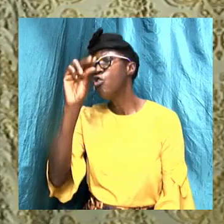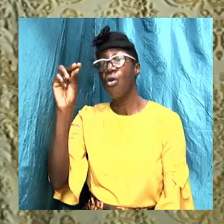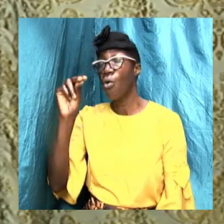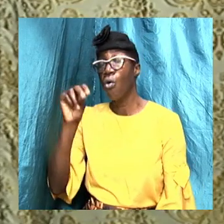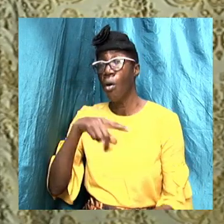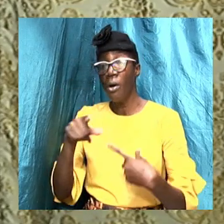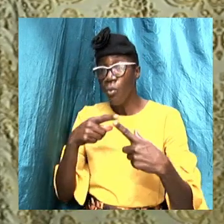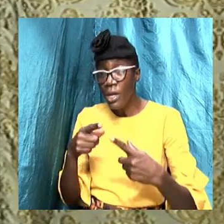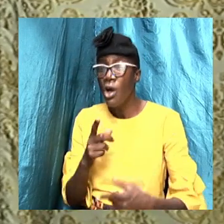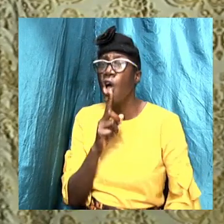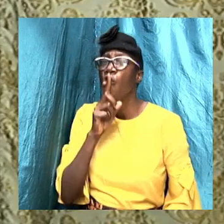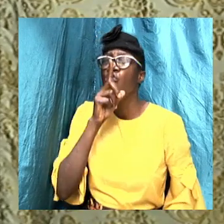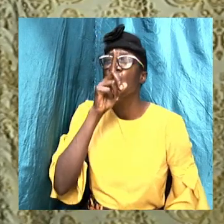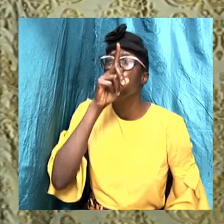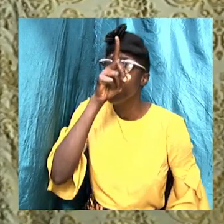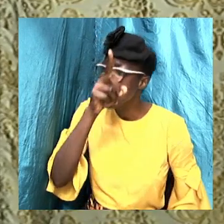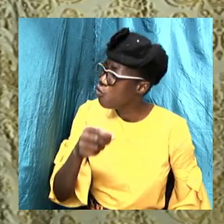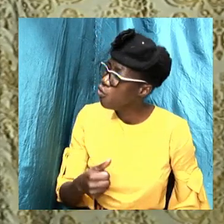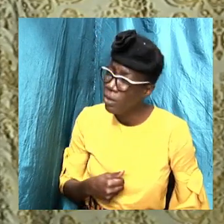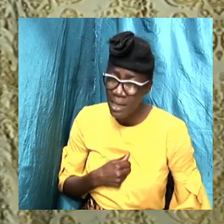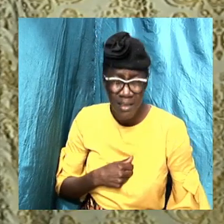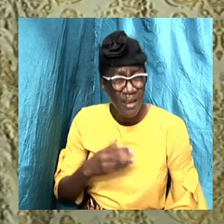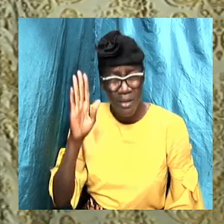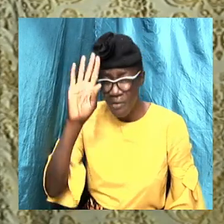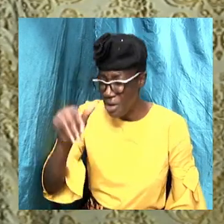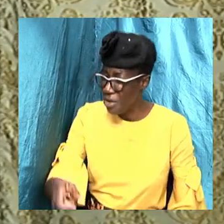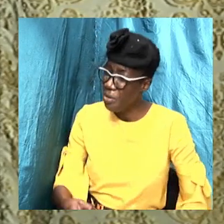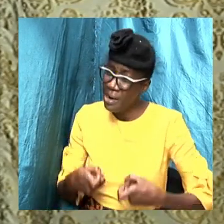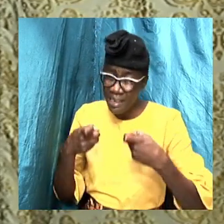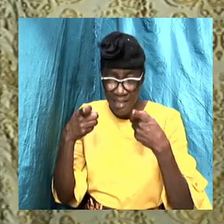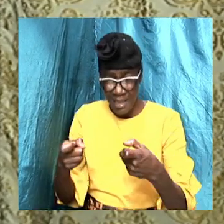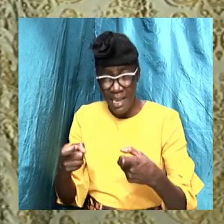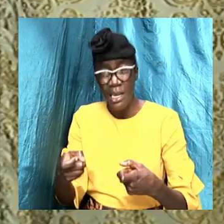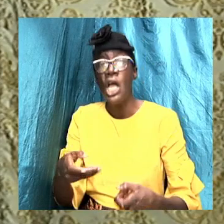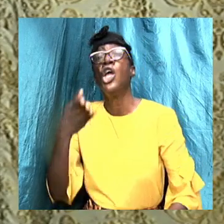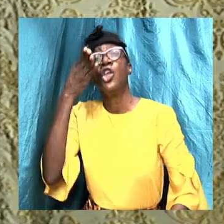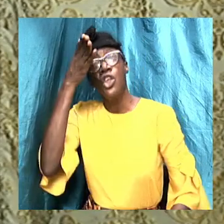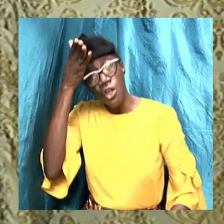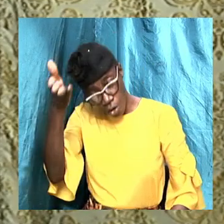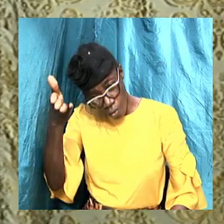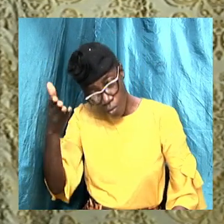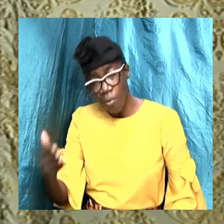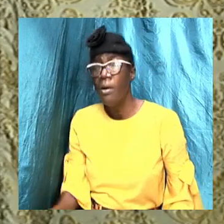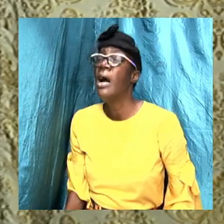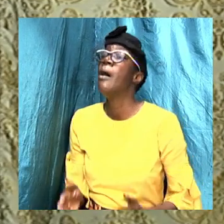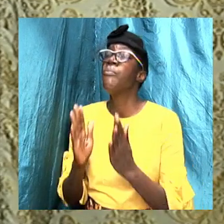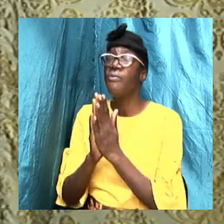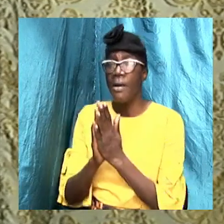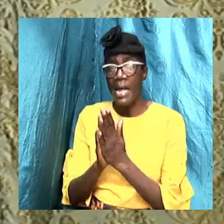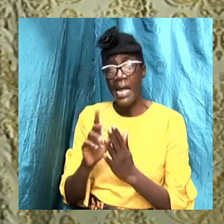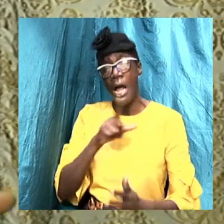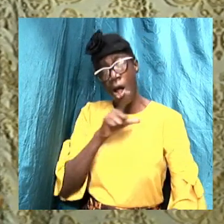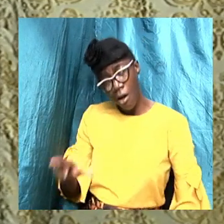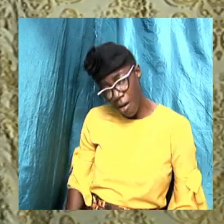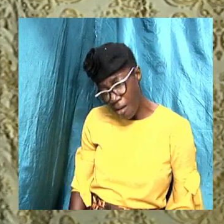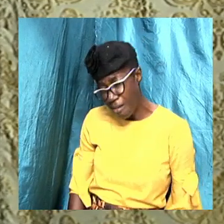genuinely sorry for their sins, they will pray the prayer to God and say, Lord, forgive me because I recognize that I'm